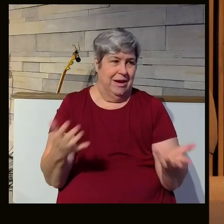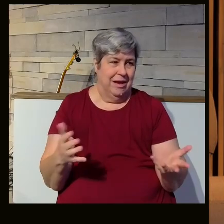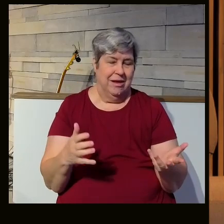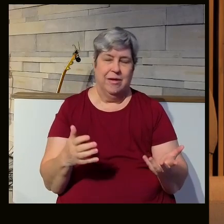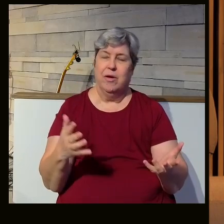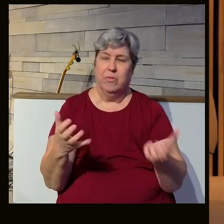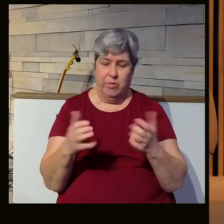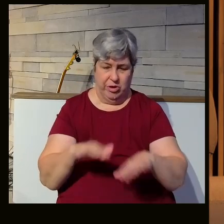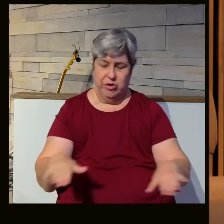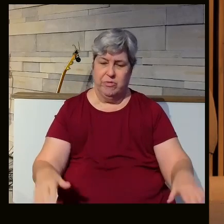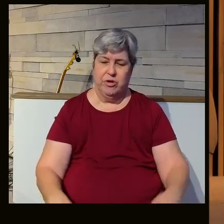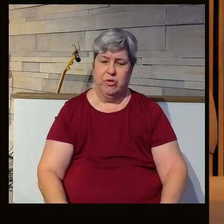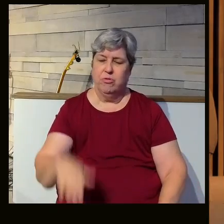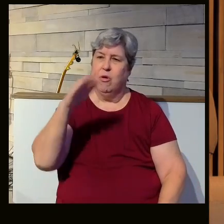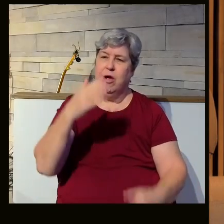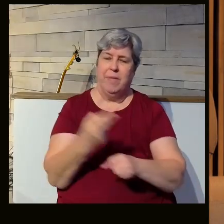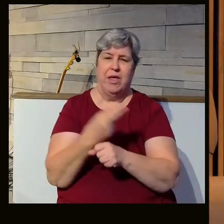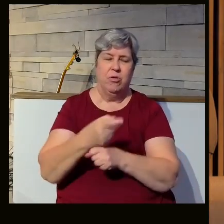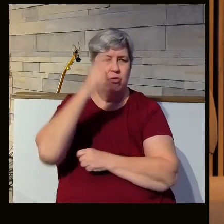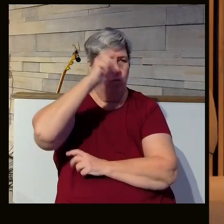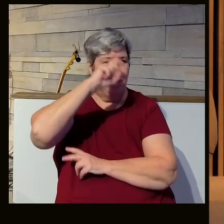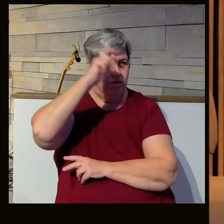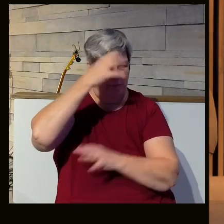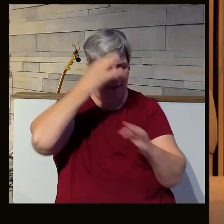We want our children to grow in wisdom and use that wisdom.